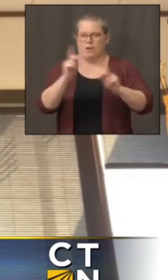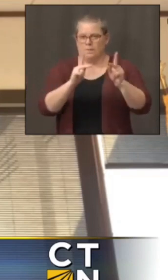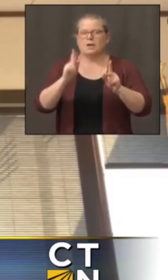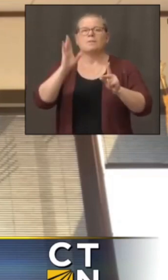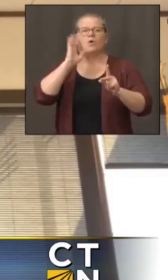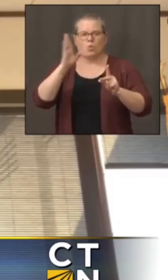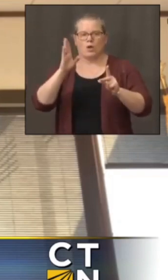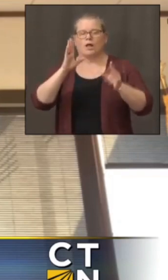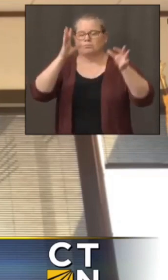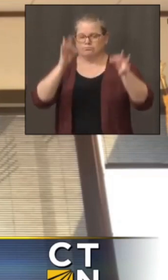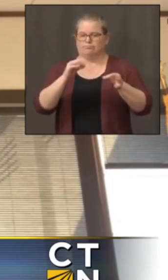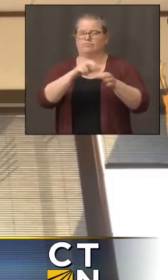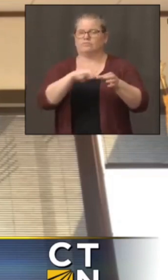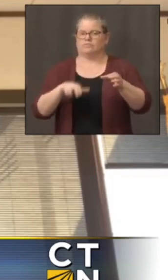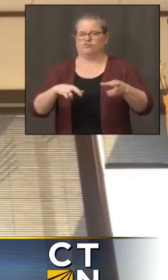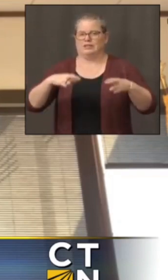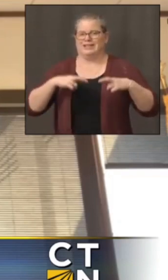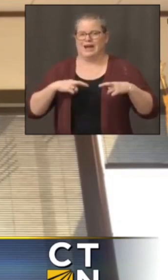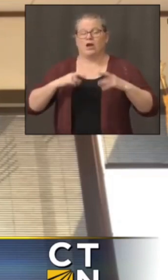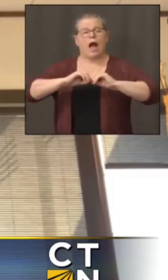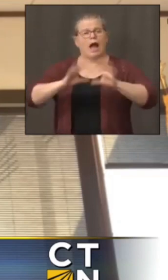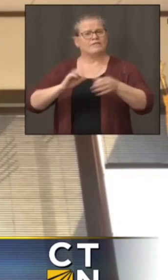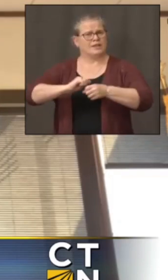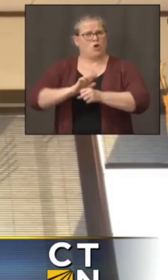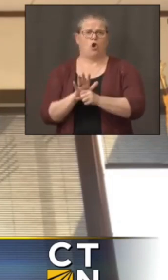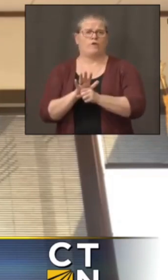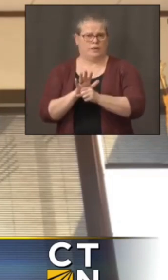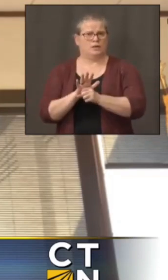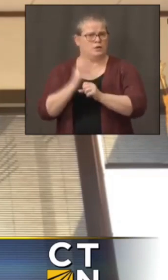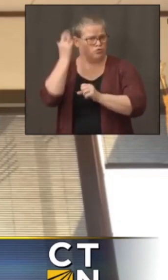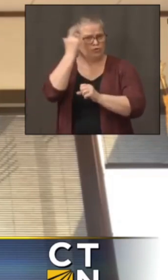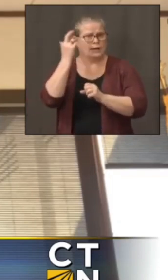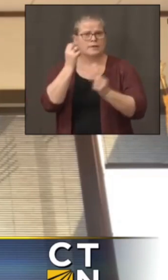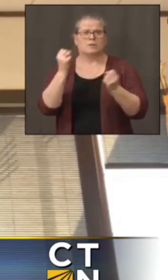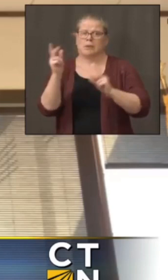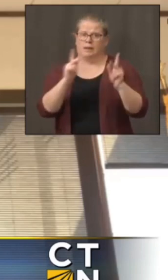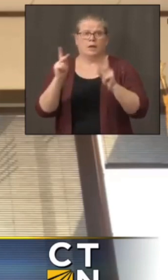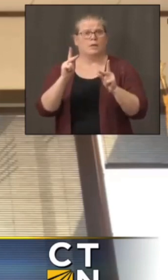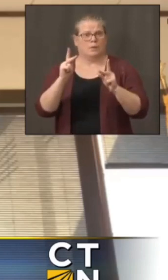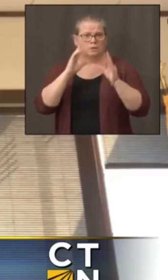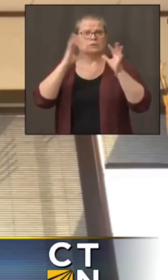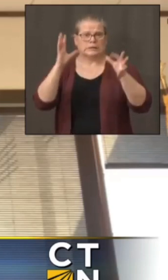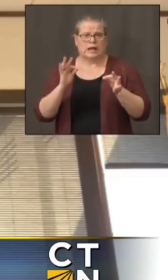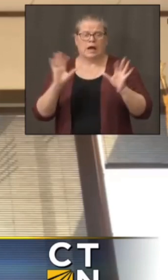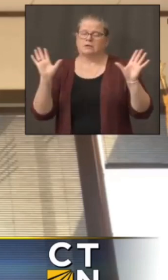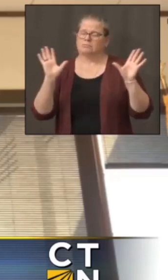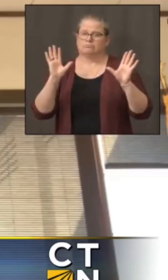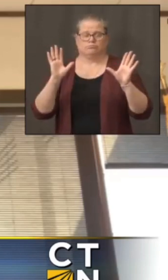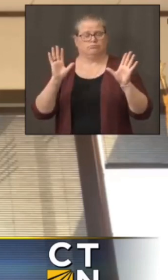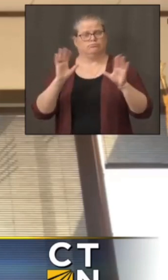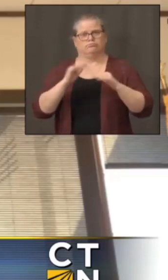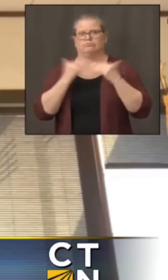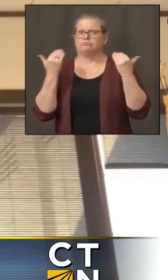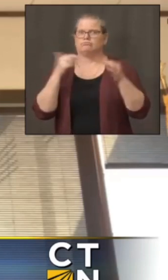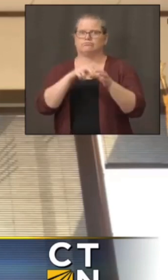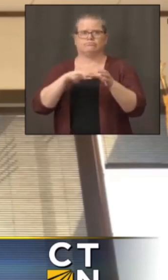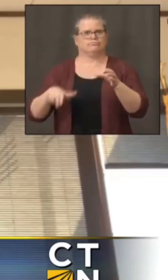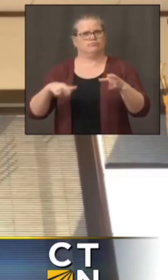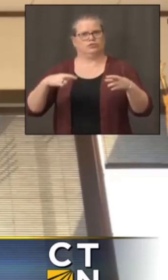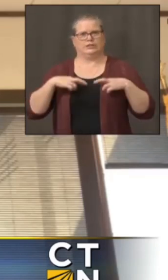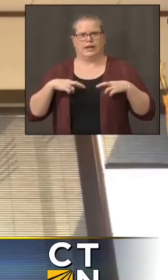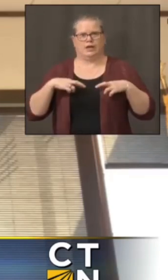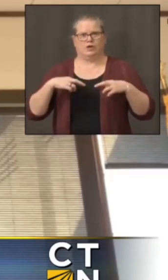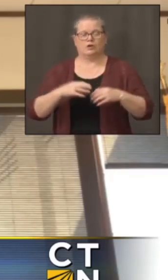decisions. As the governor indicated, the work has begun to begin thinking about continuity